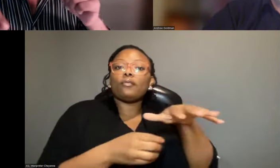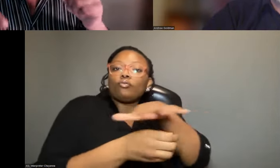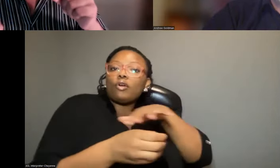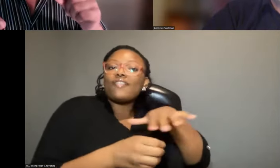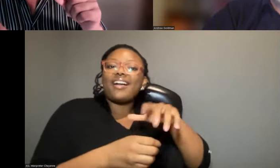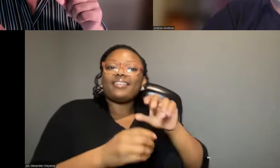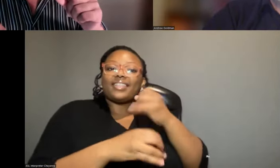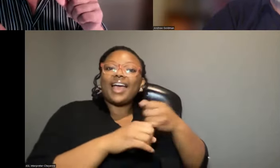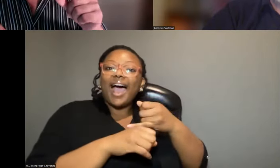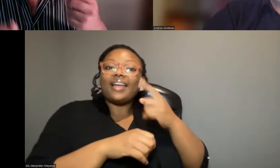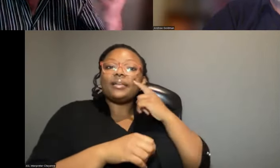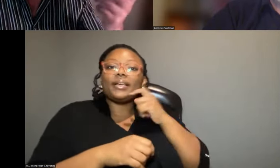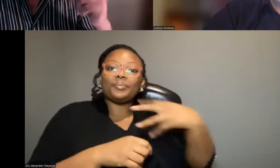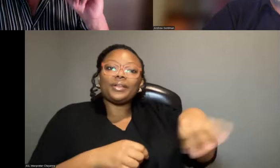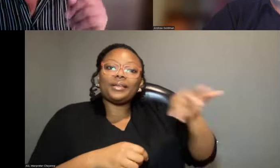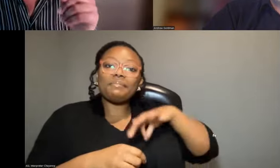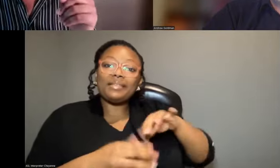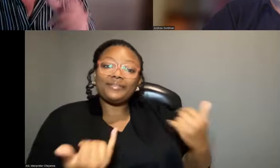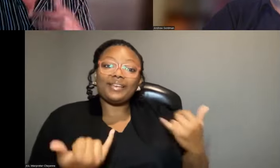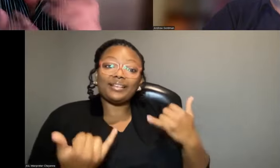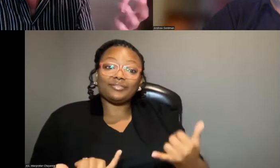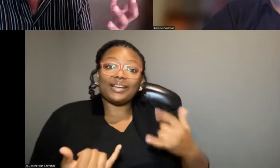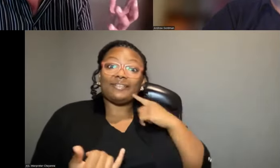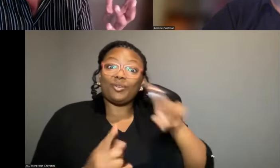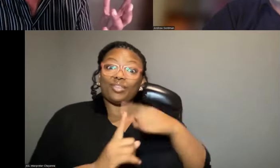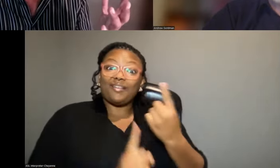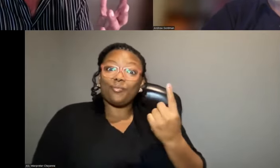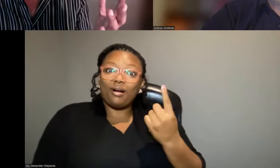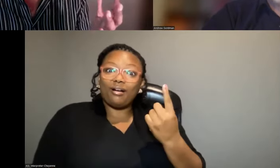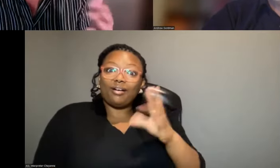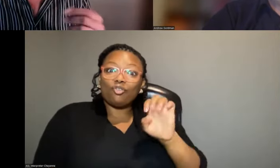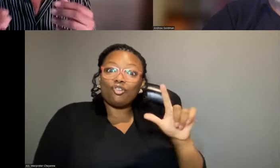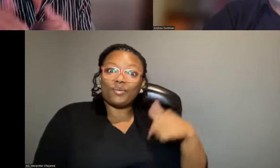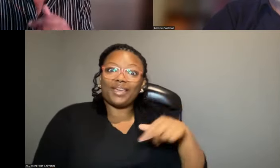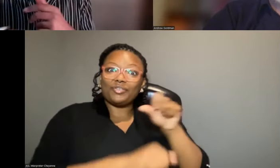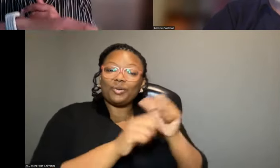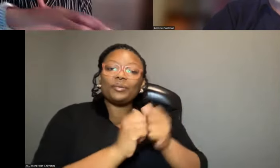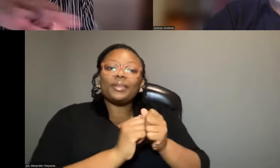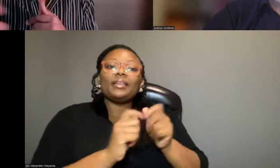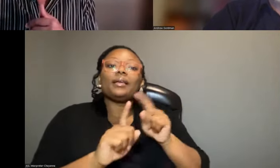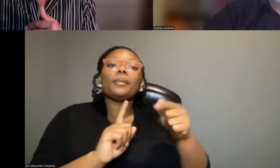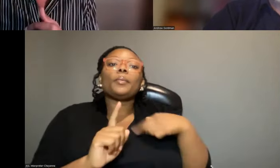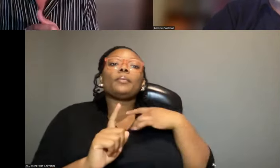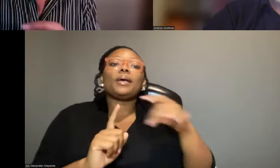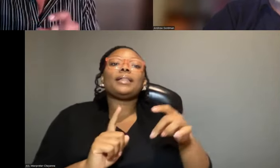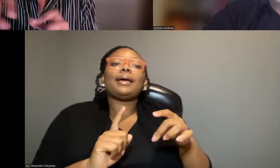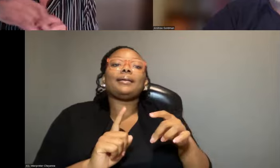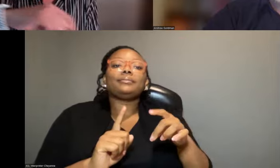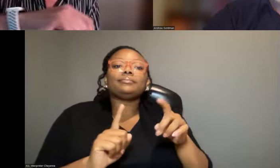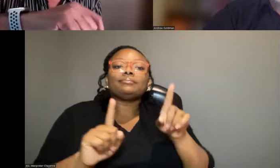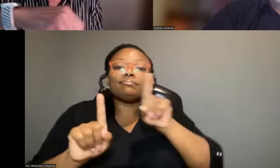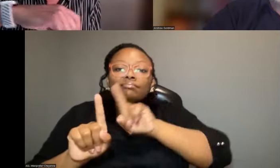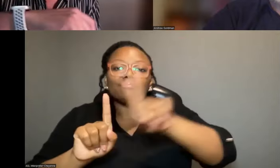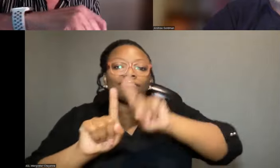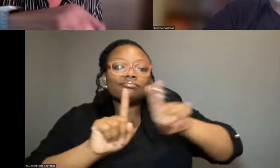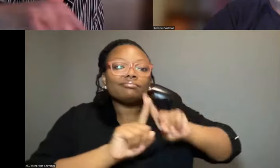because it wouldn't really benefit us. I mean, if all we had was one coral, that would be what we'd have to work with. But we'd like a stream of